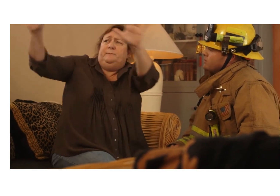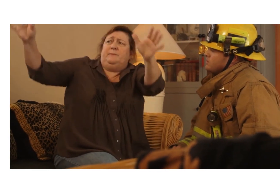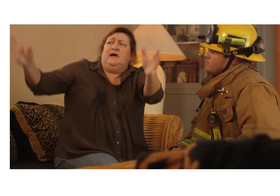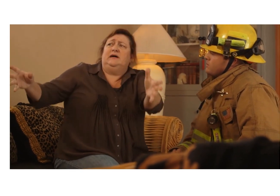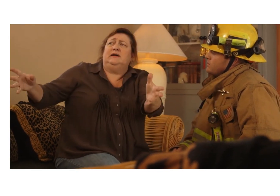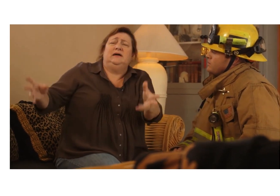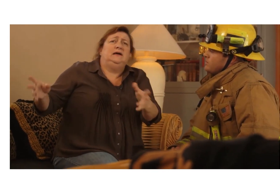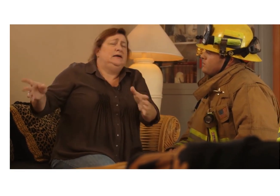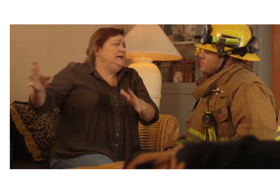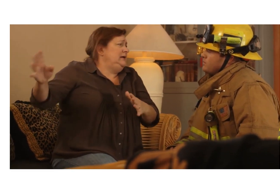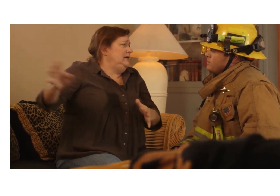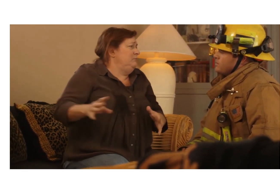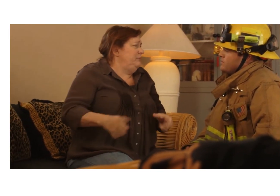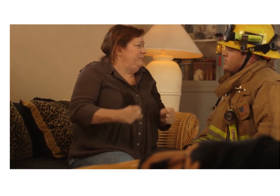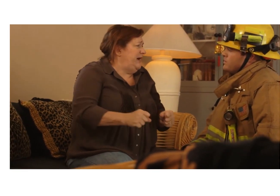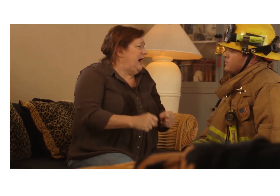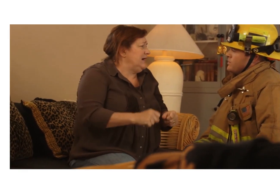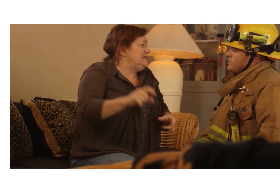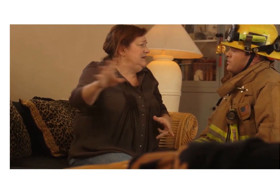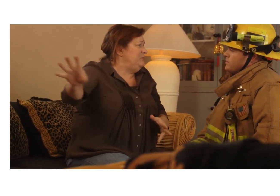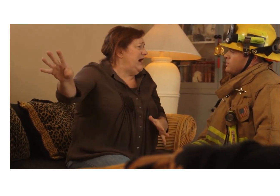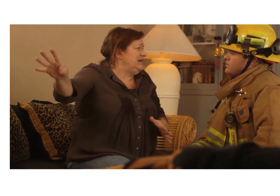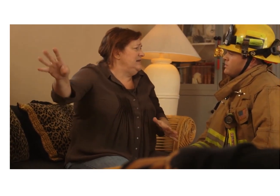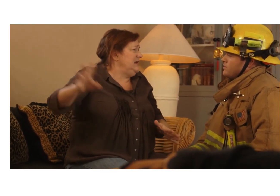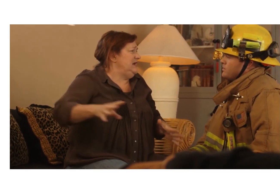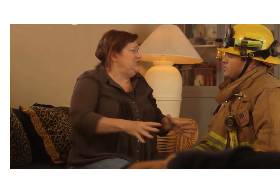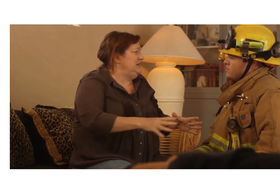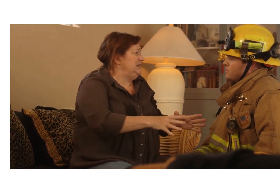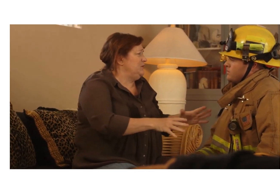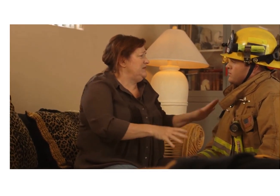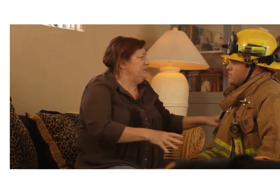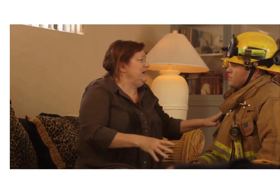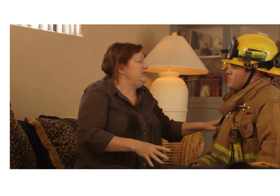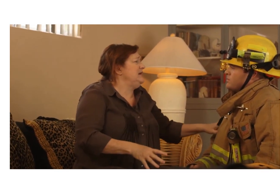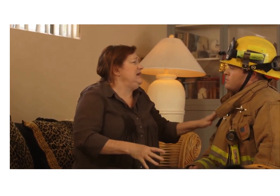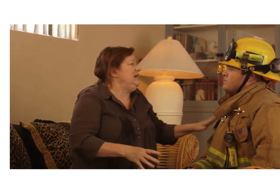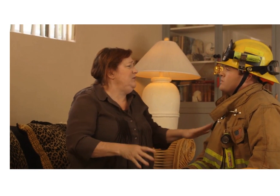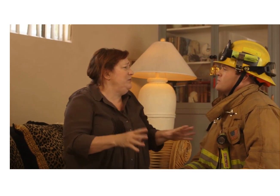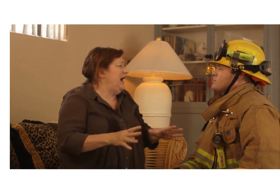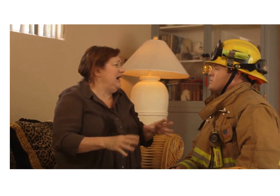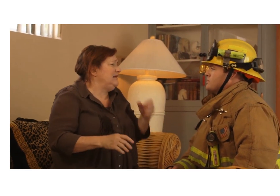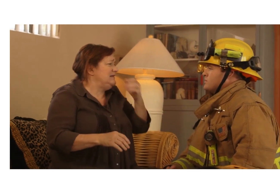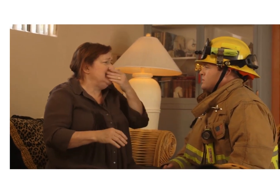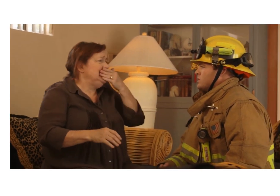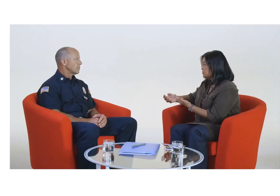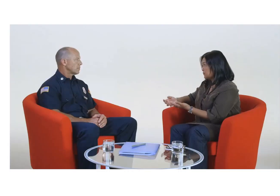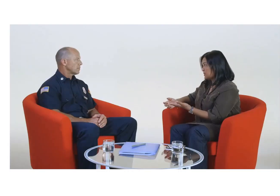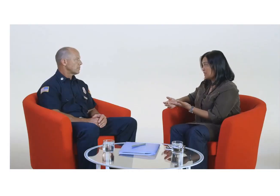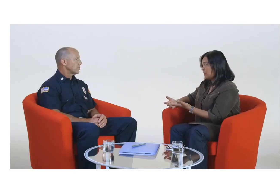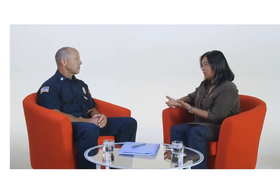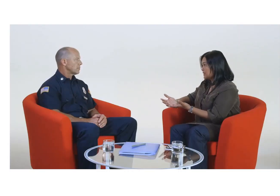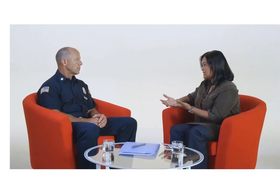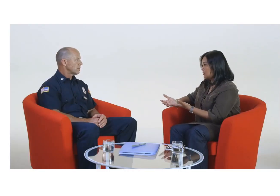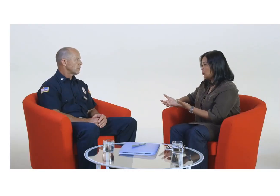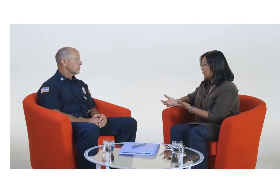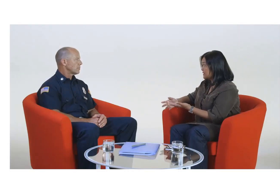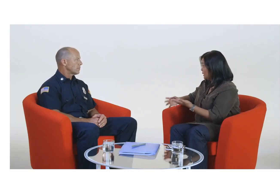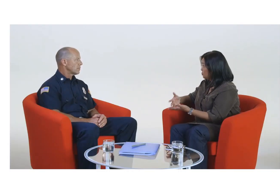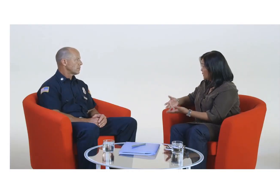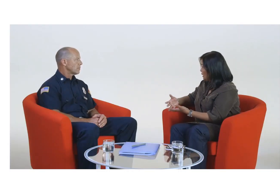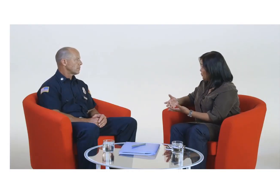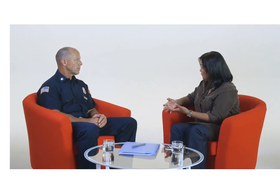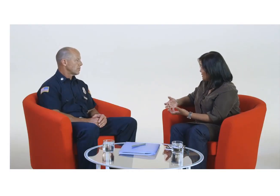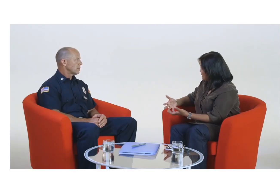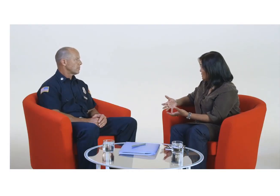the behavior that we witness is agitation. And that agitation can range from something as simple